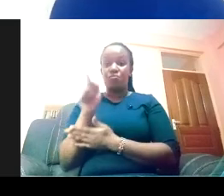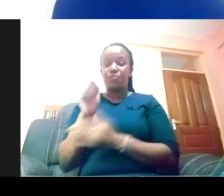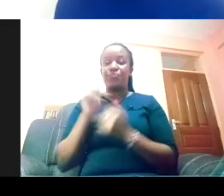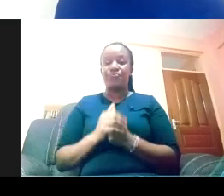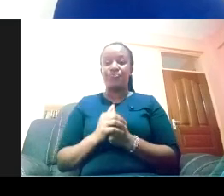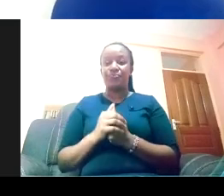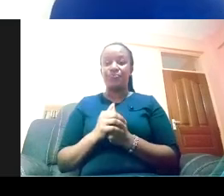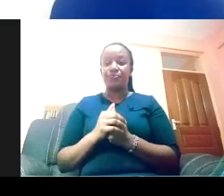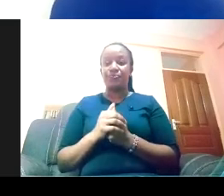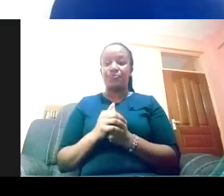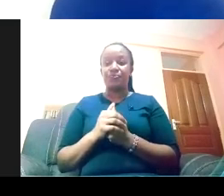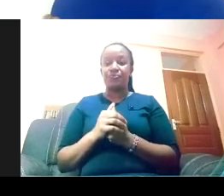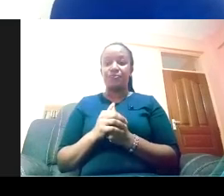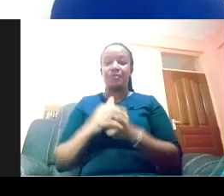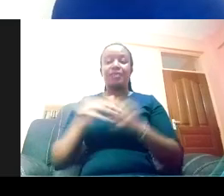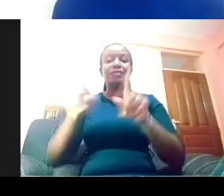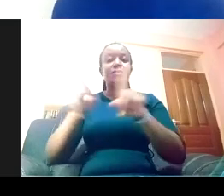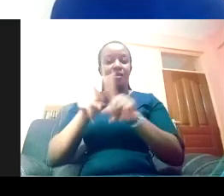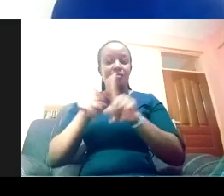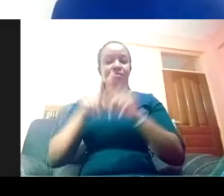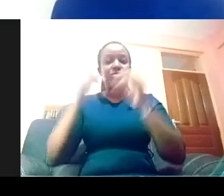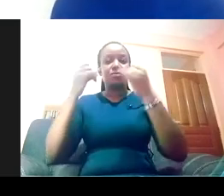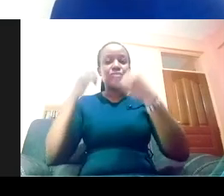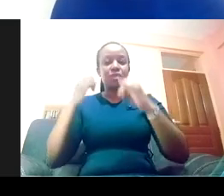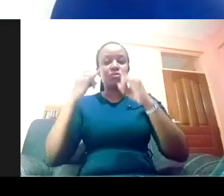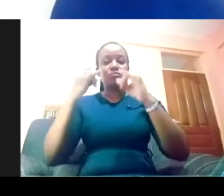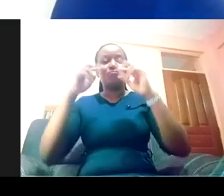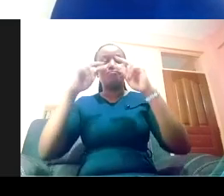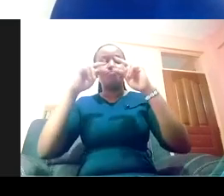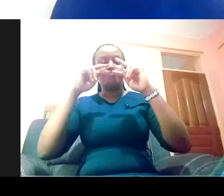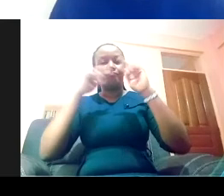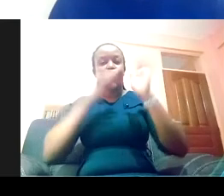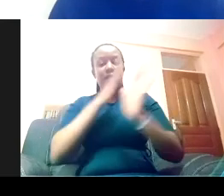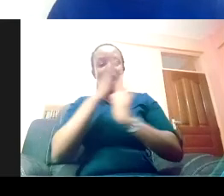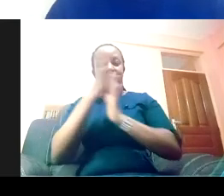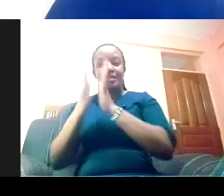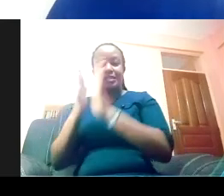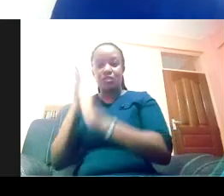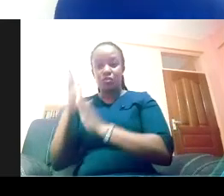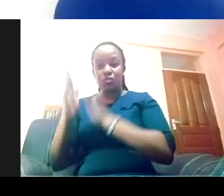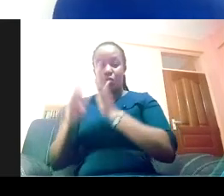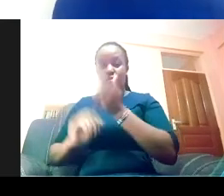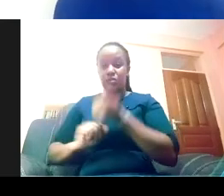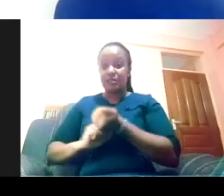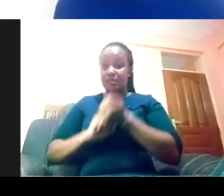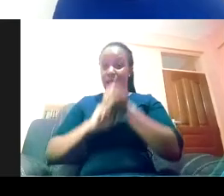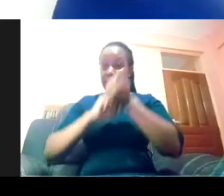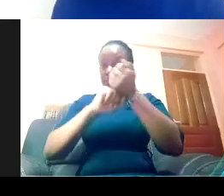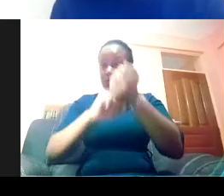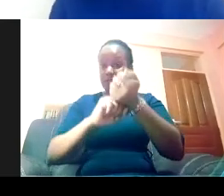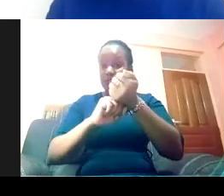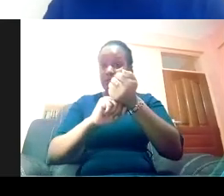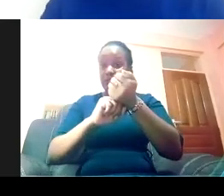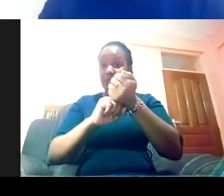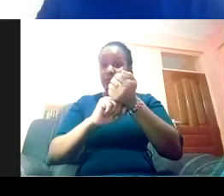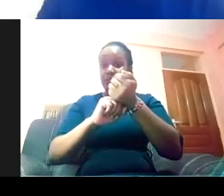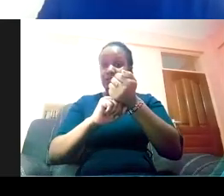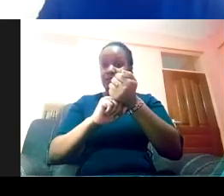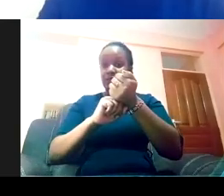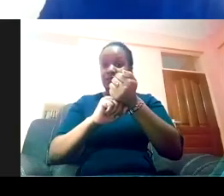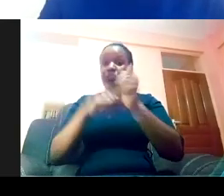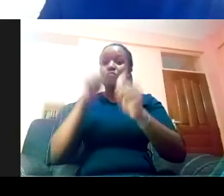zooming out, an organizational source of support is broader racial equity consulting,